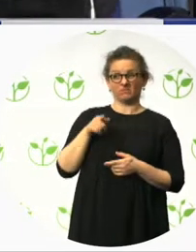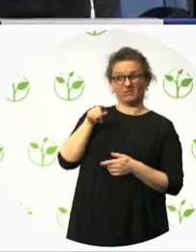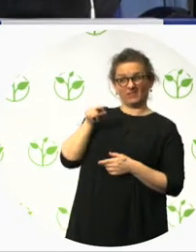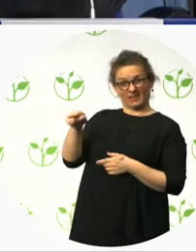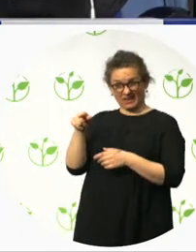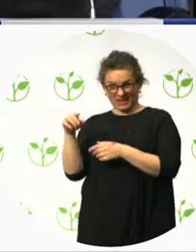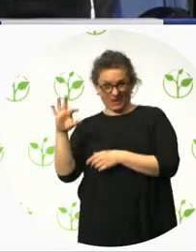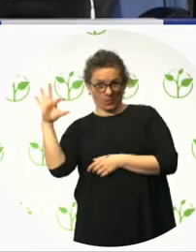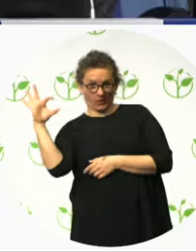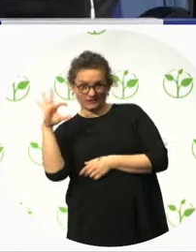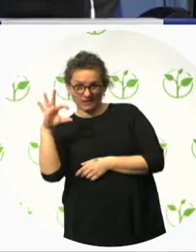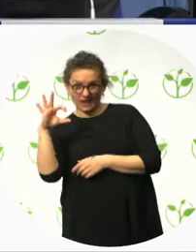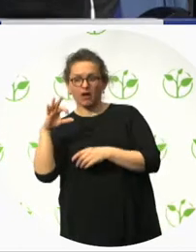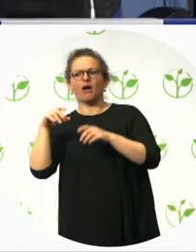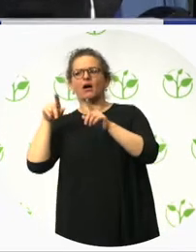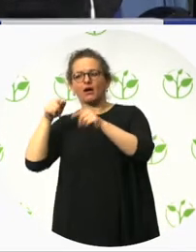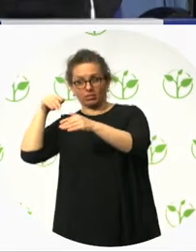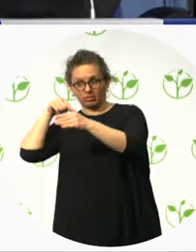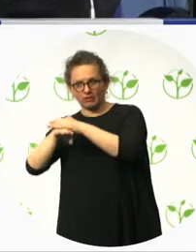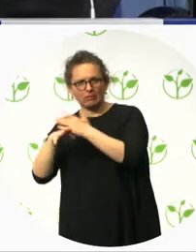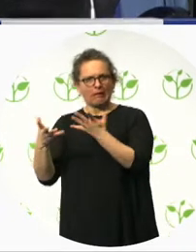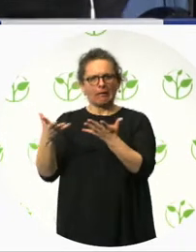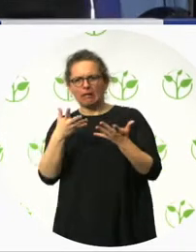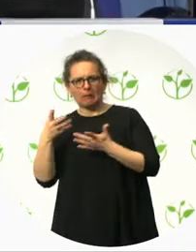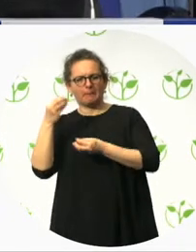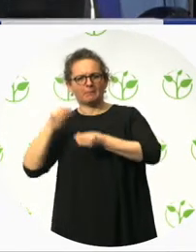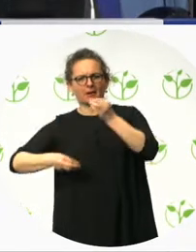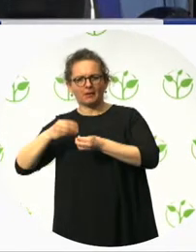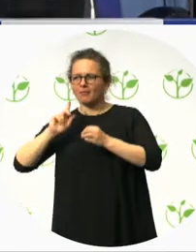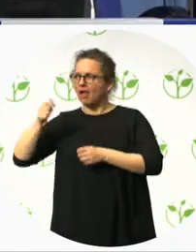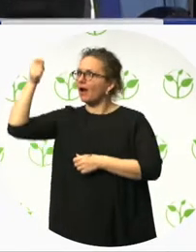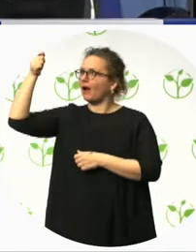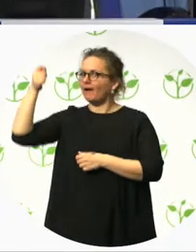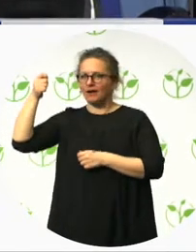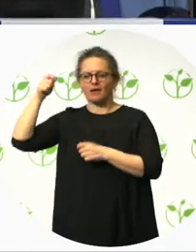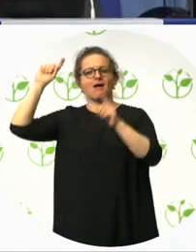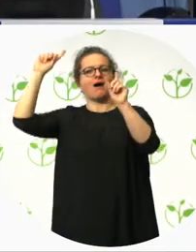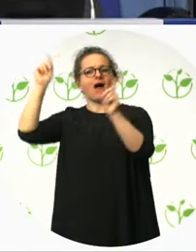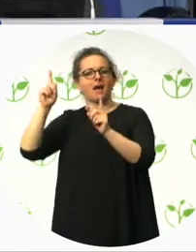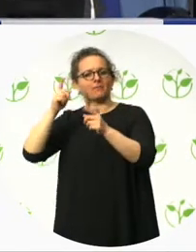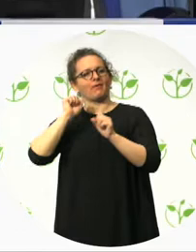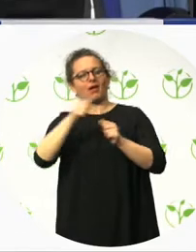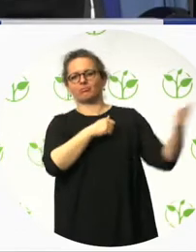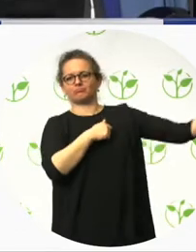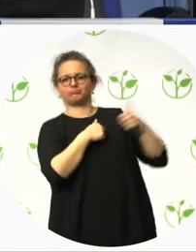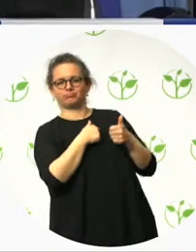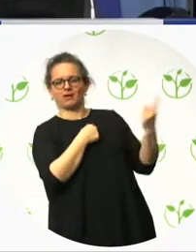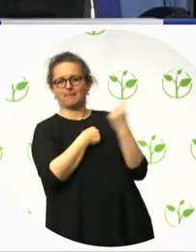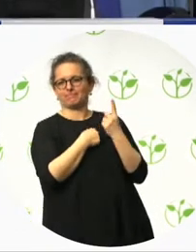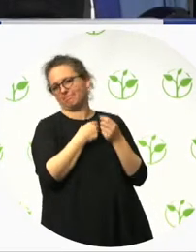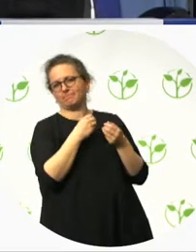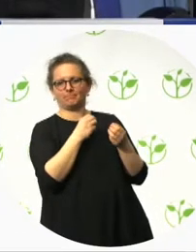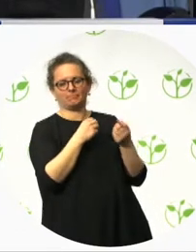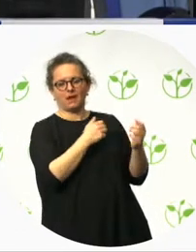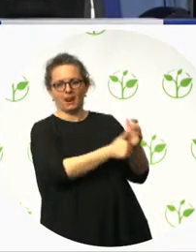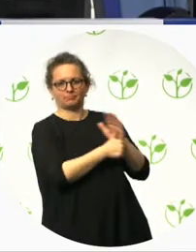wall to avoid risks in the events of collision. And to avoid difficulties in accessing products by reduced mobility persons, by